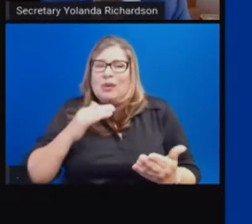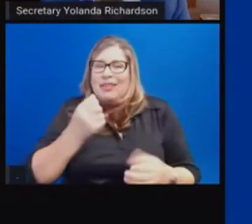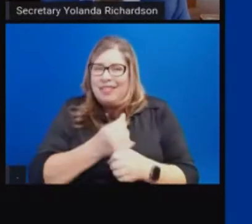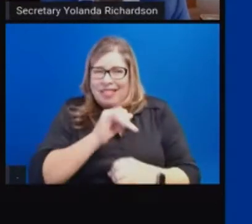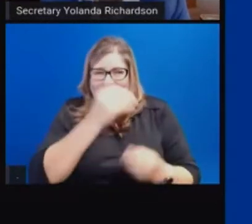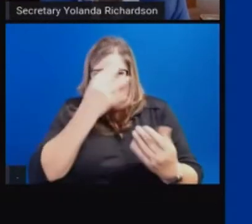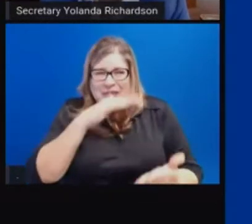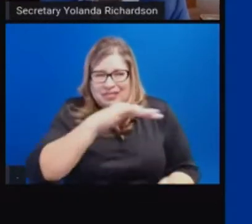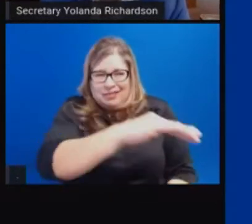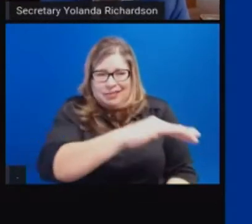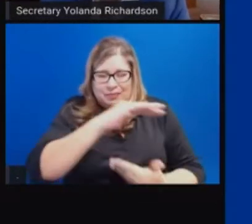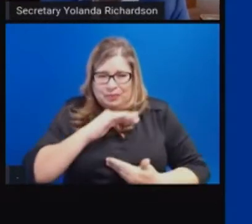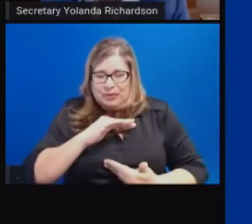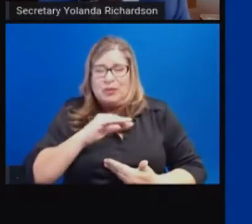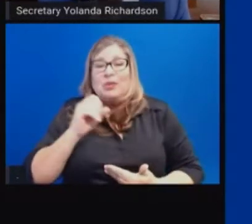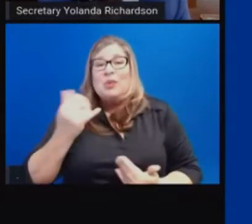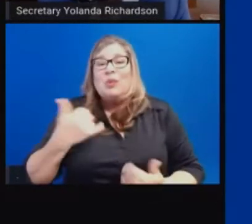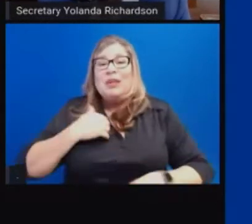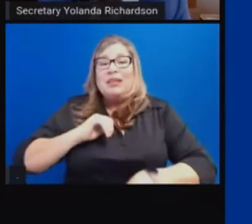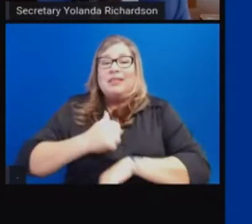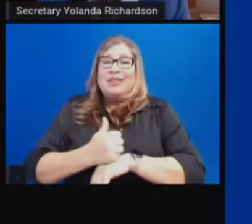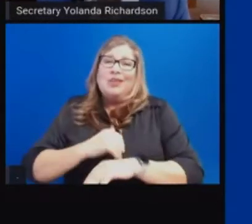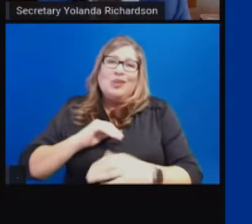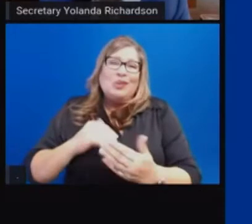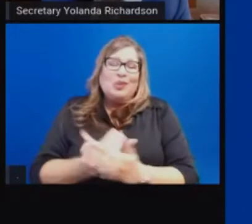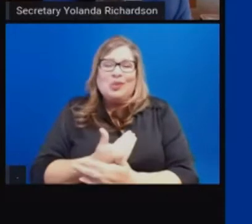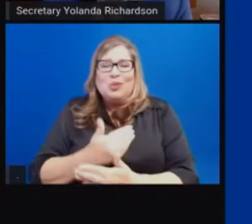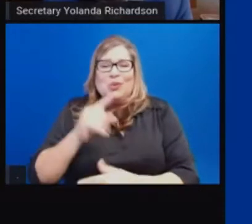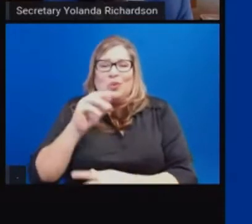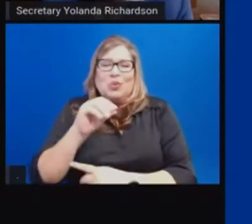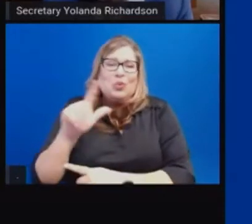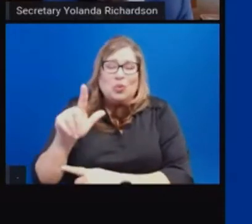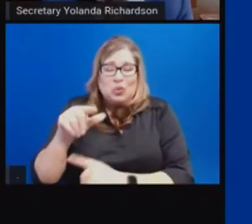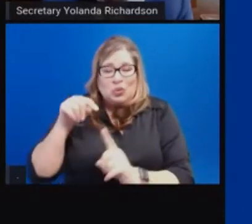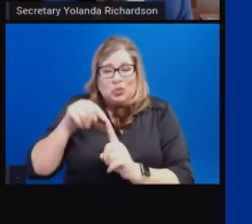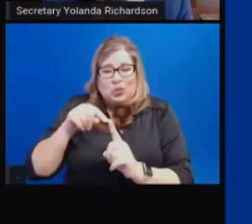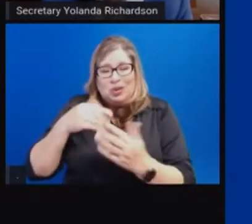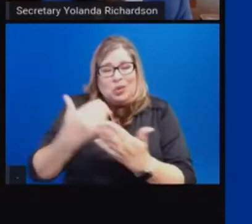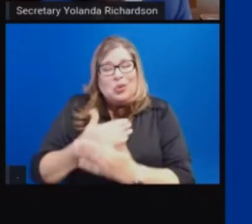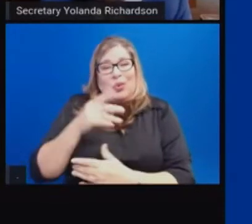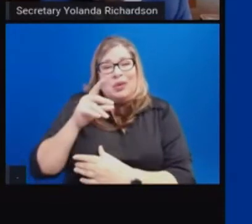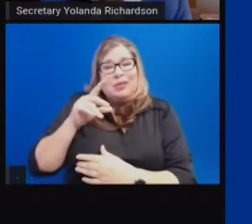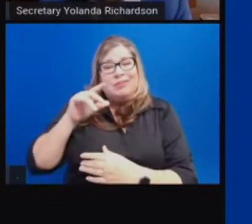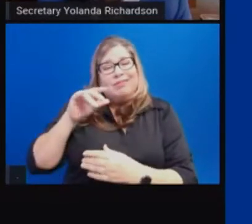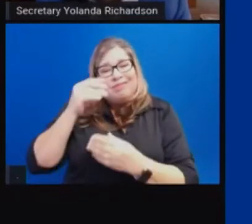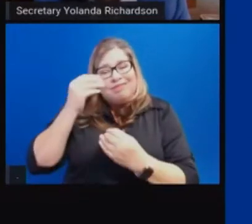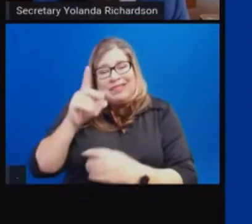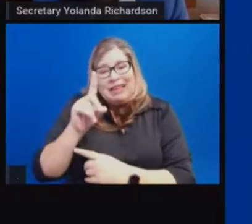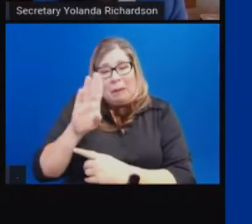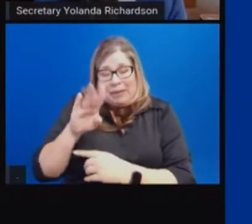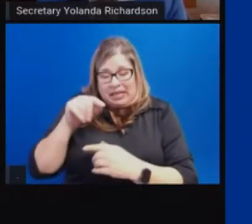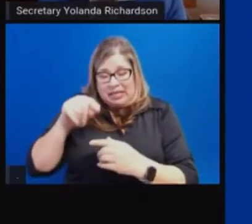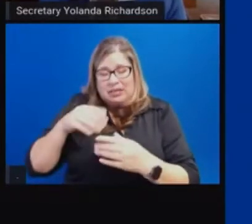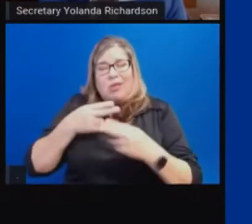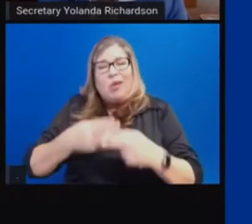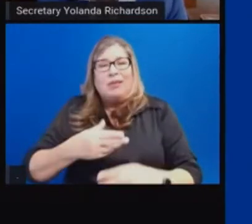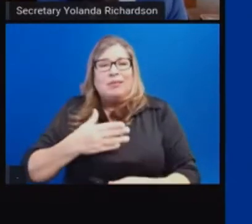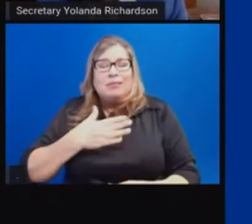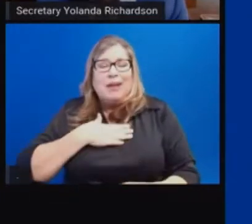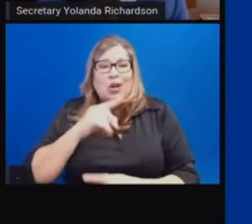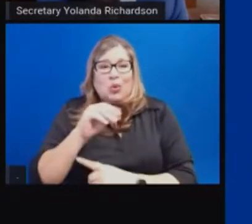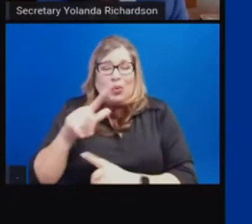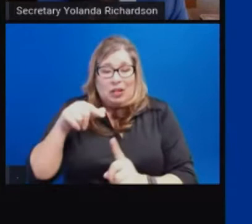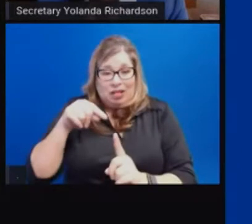helping us to standardize vaccine information and data so we can make sure that the people who need to get vaccinated